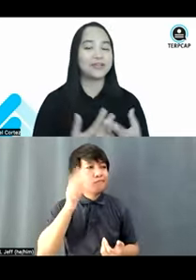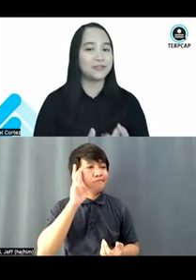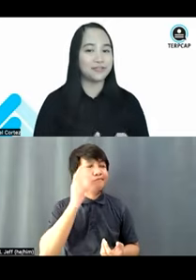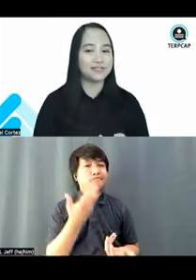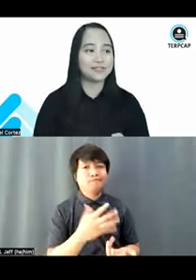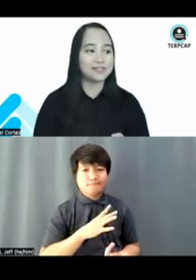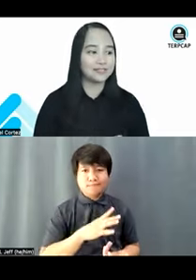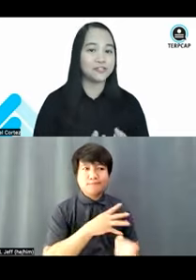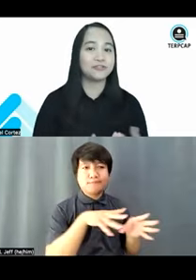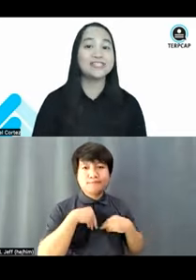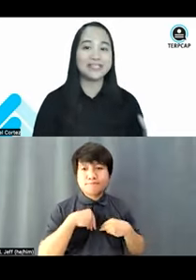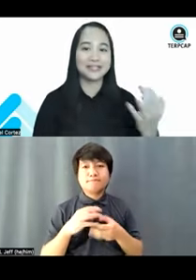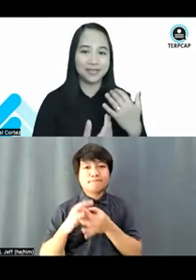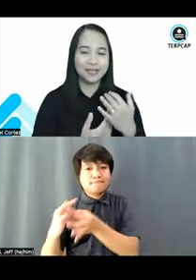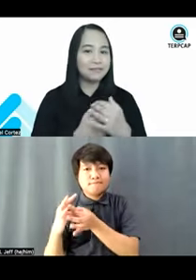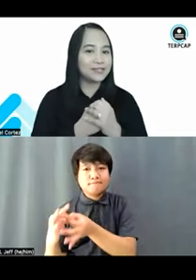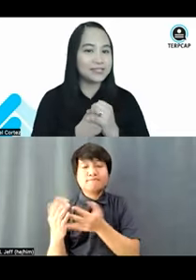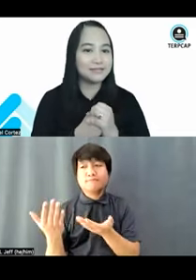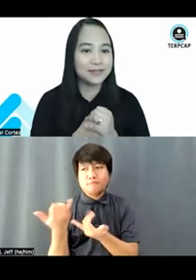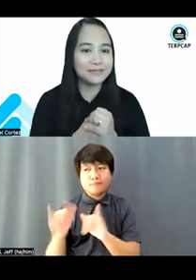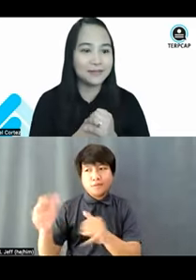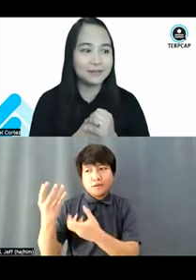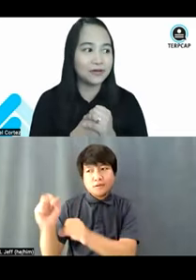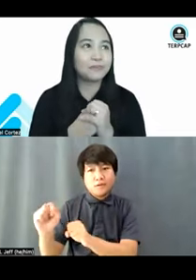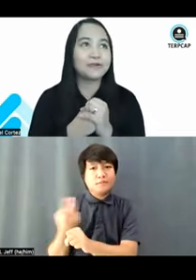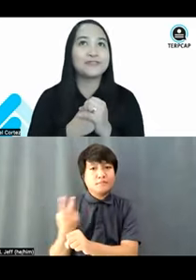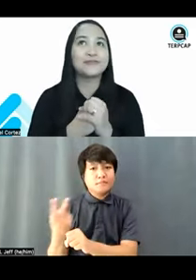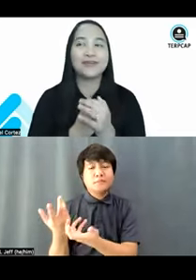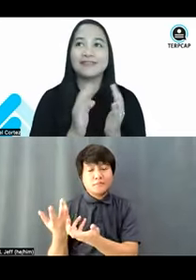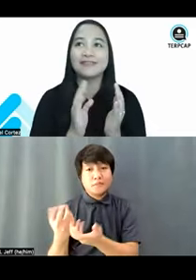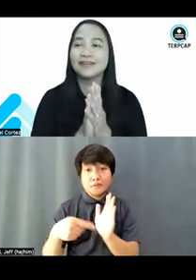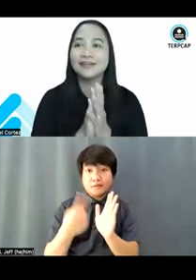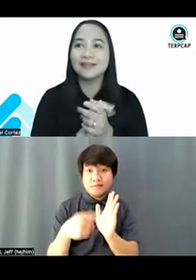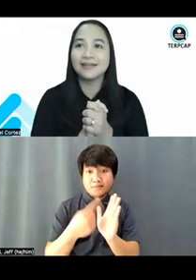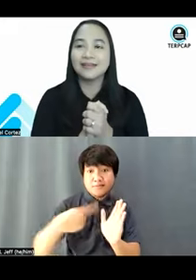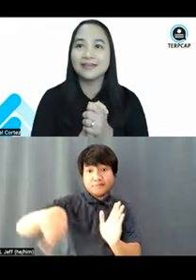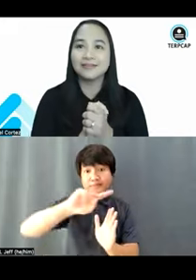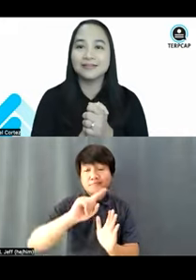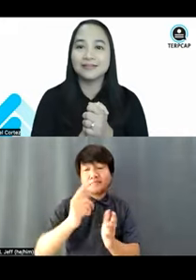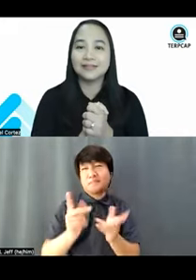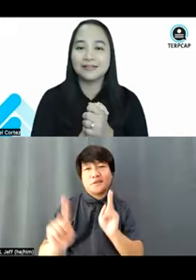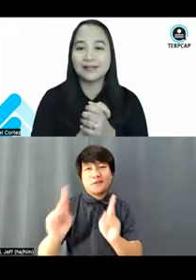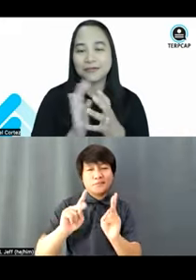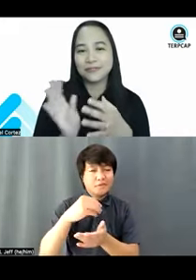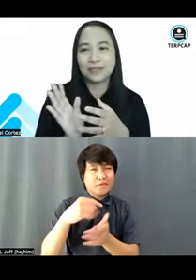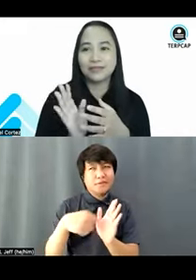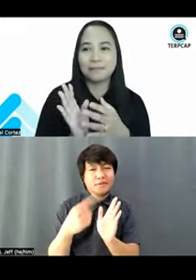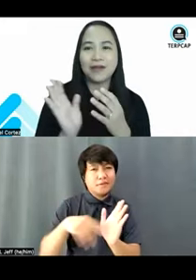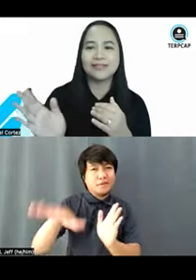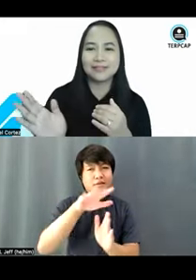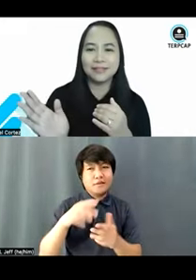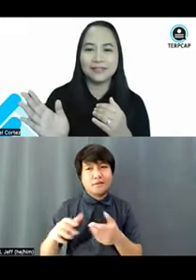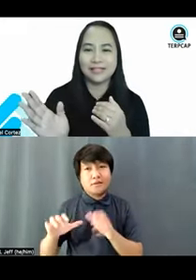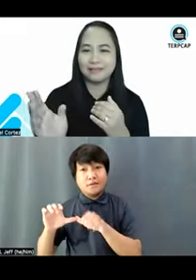imperfections, and still trusting me. Because sometimes, if you are a person with, you know, you know, a person with